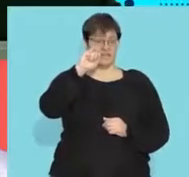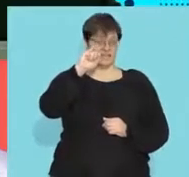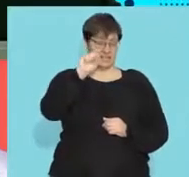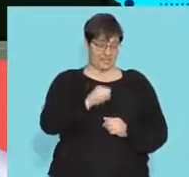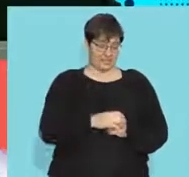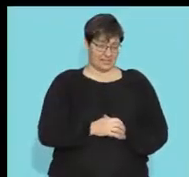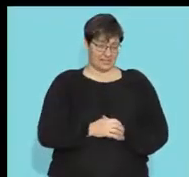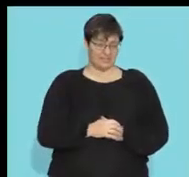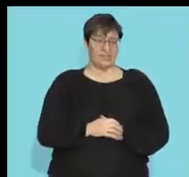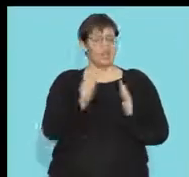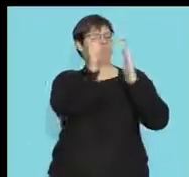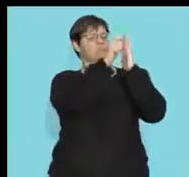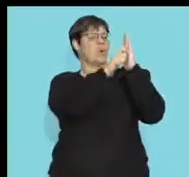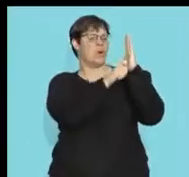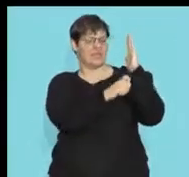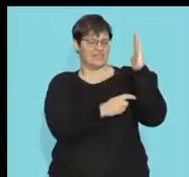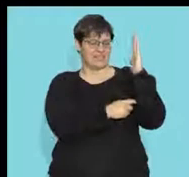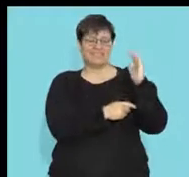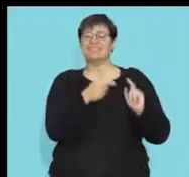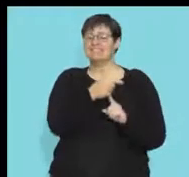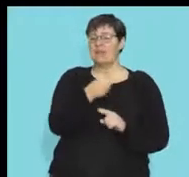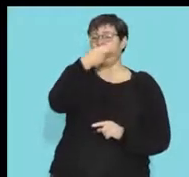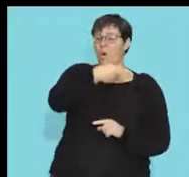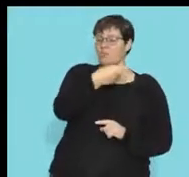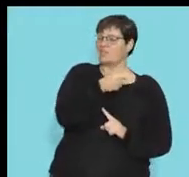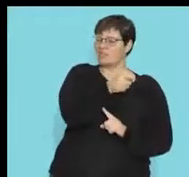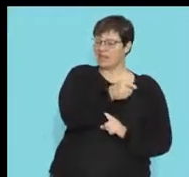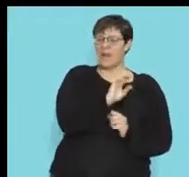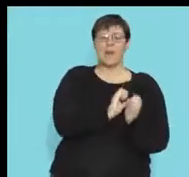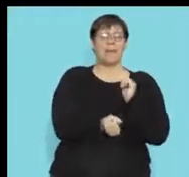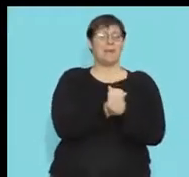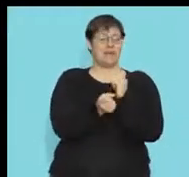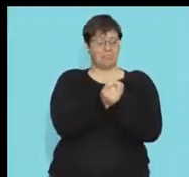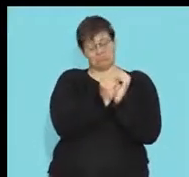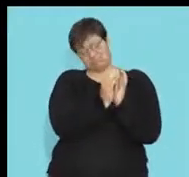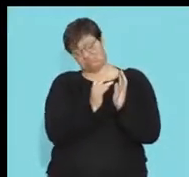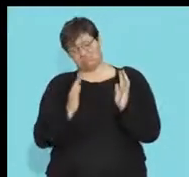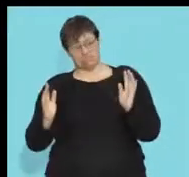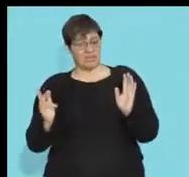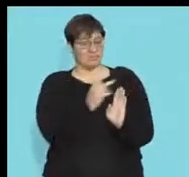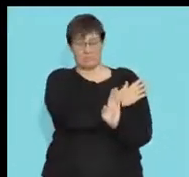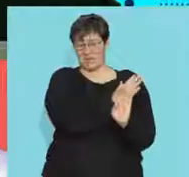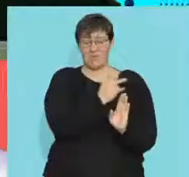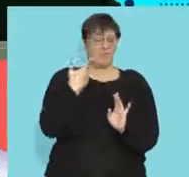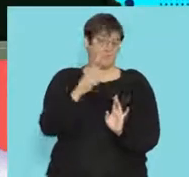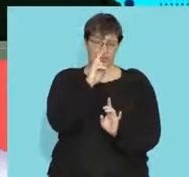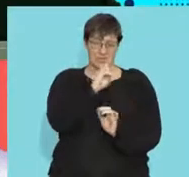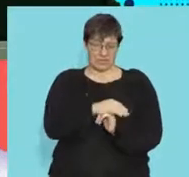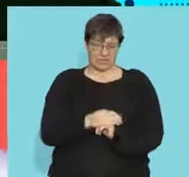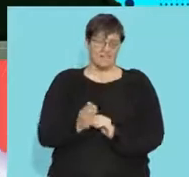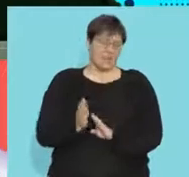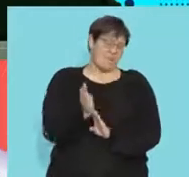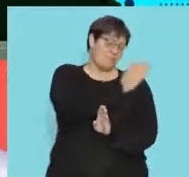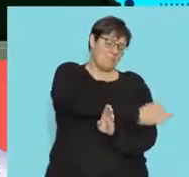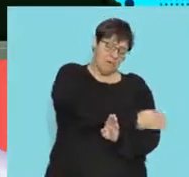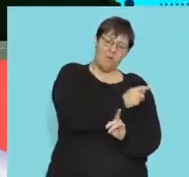few terms on the board here homeostasis has come up a lot in the sections that you have looked at and even in the last